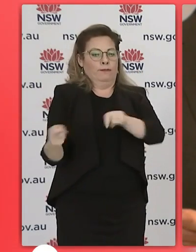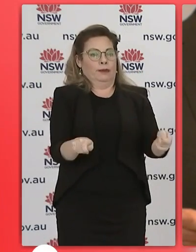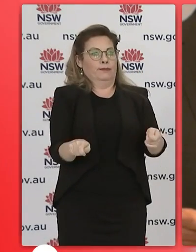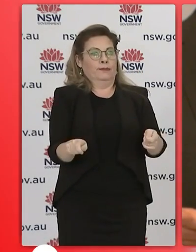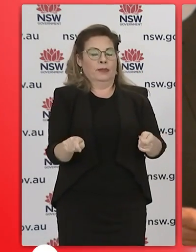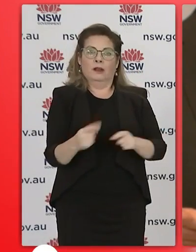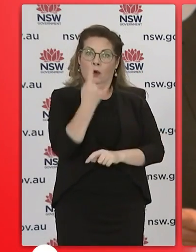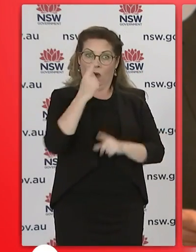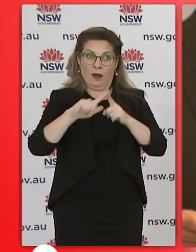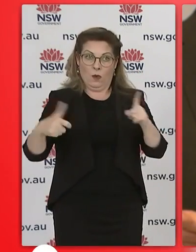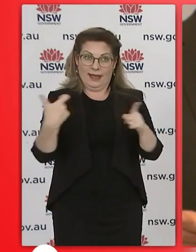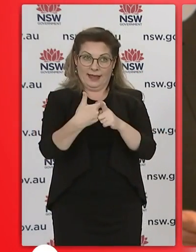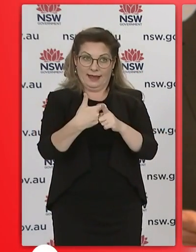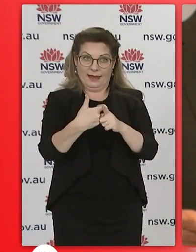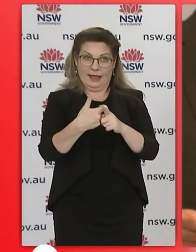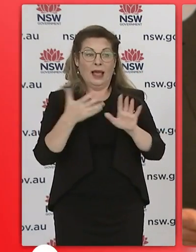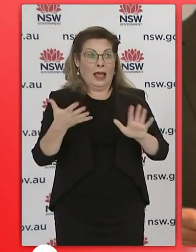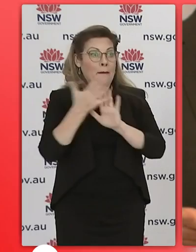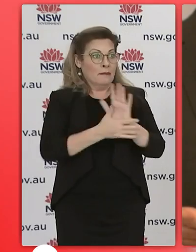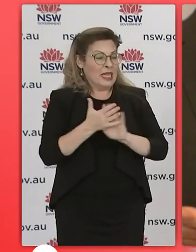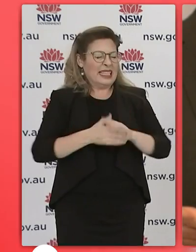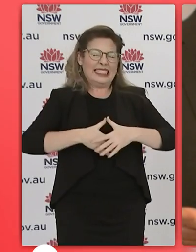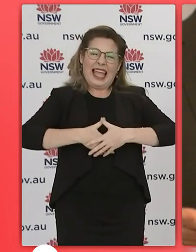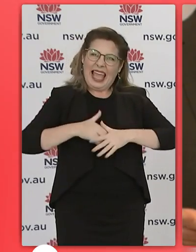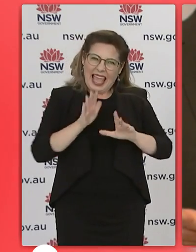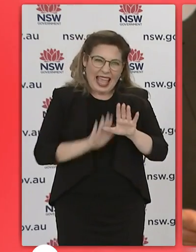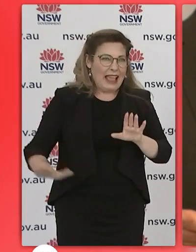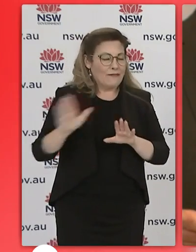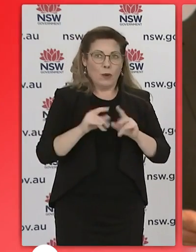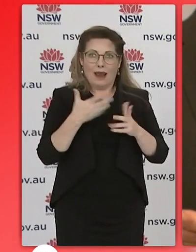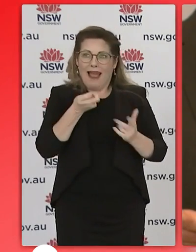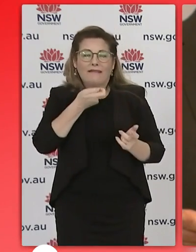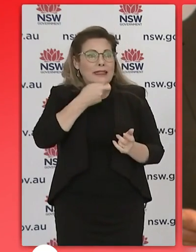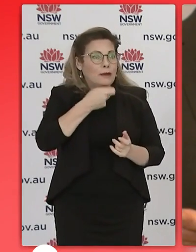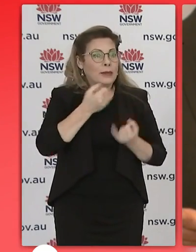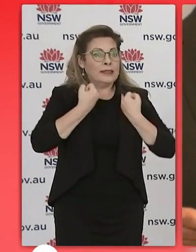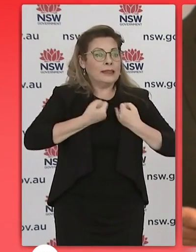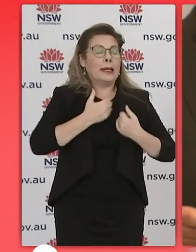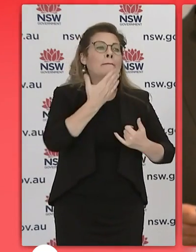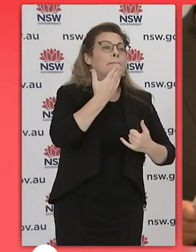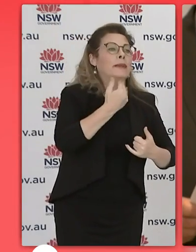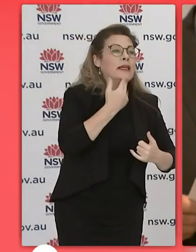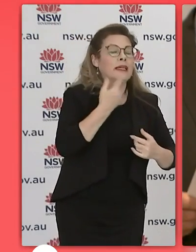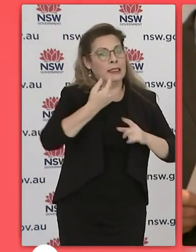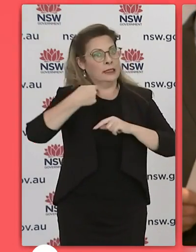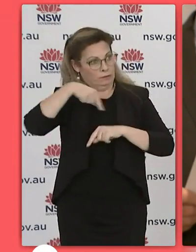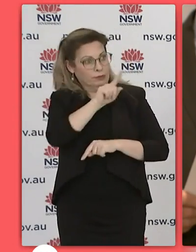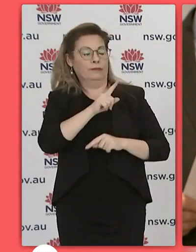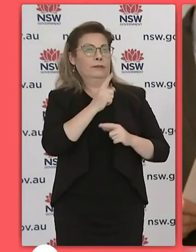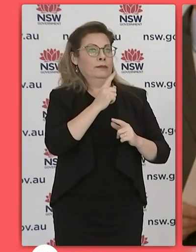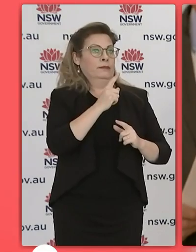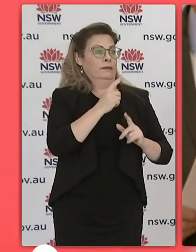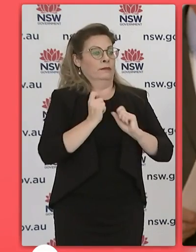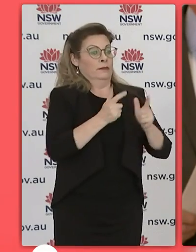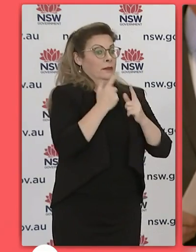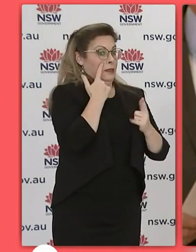we need those high testing rates to give us that assurance that we're not missing those chains of detect chains of transmission again can i